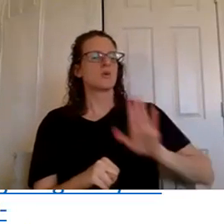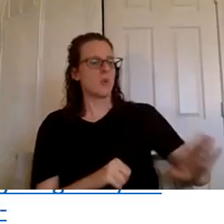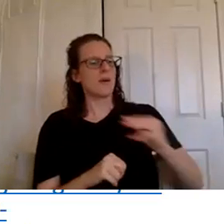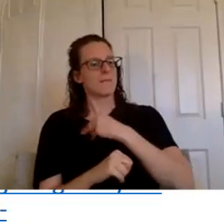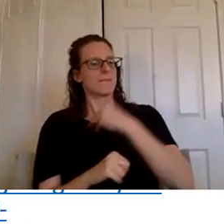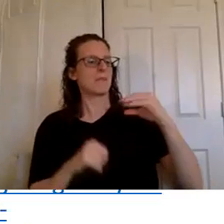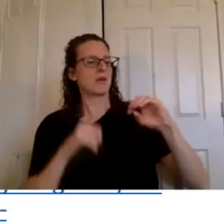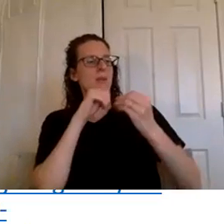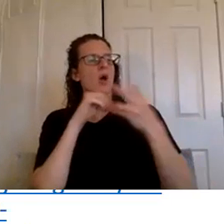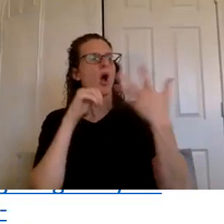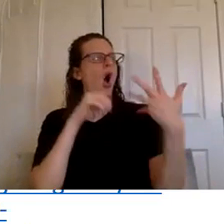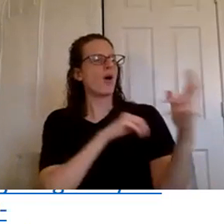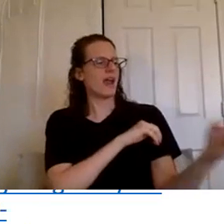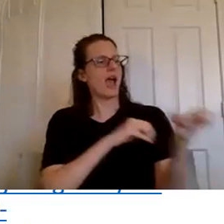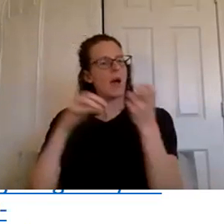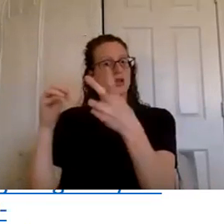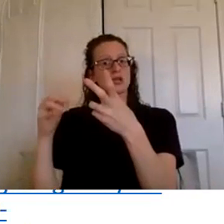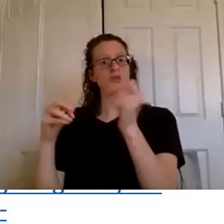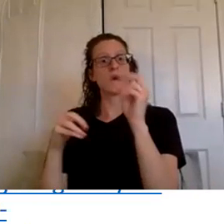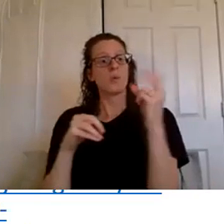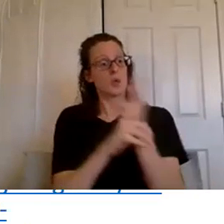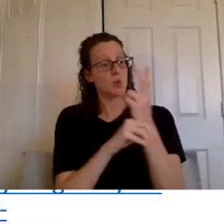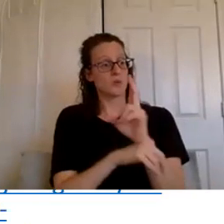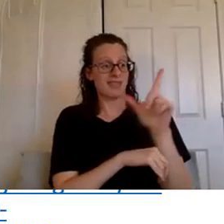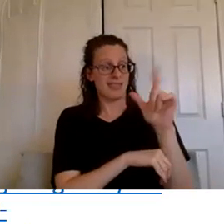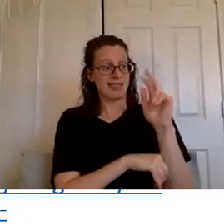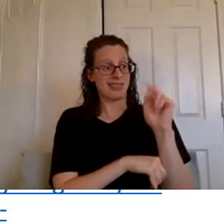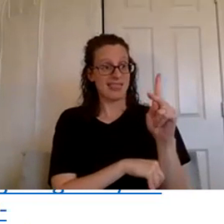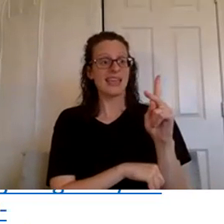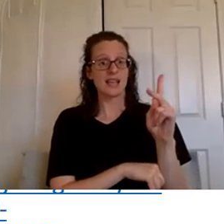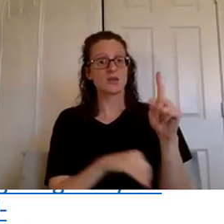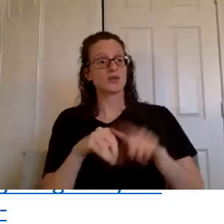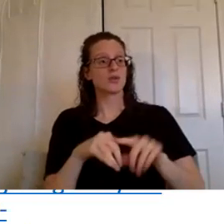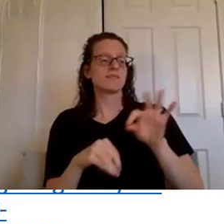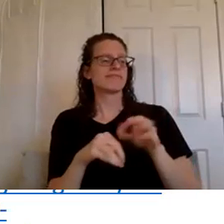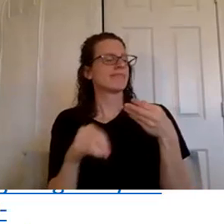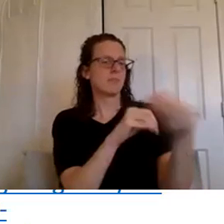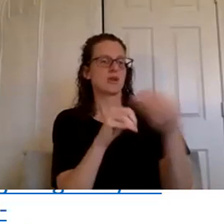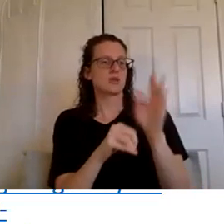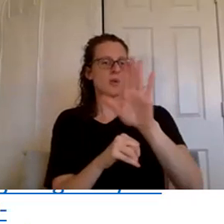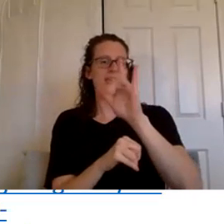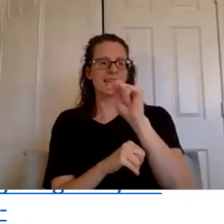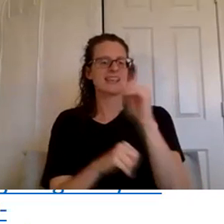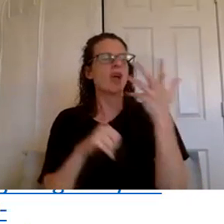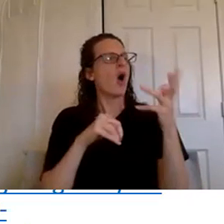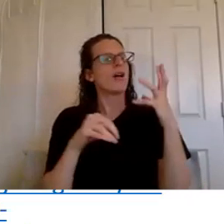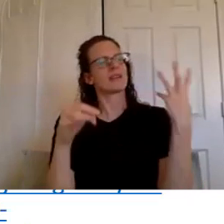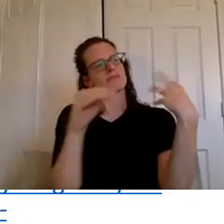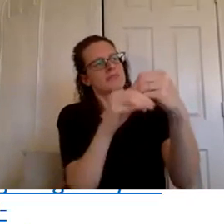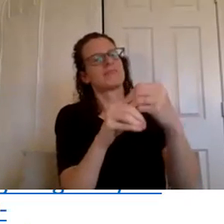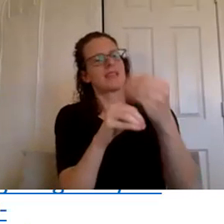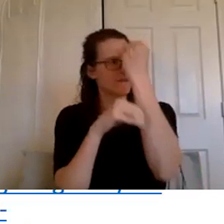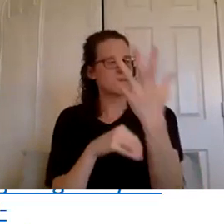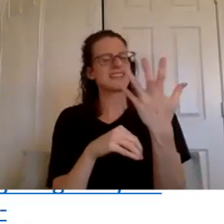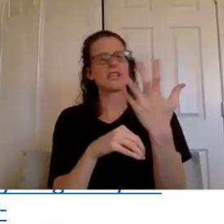plugged in so when they use that link um to purchase their kit it already has your information plugged in for them it just makes the